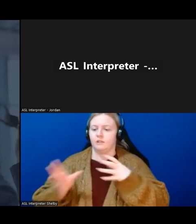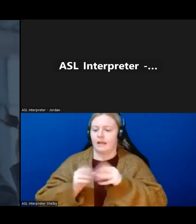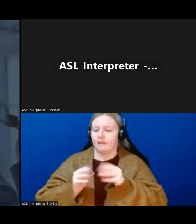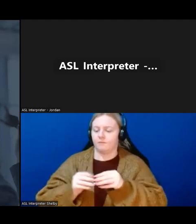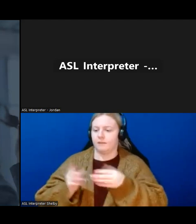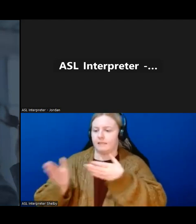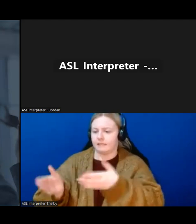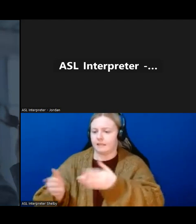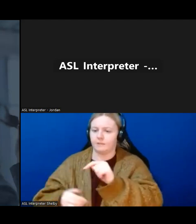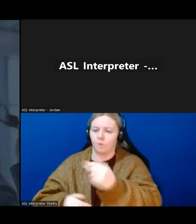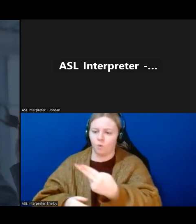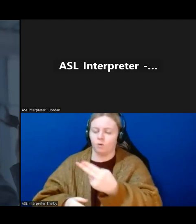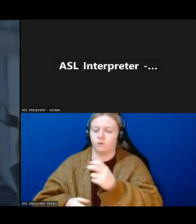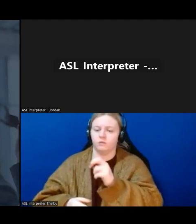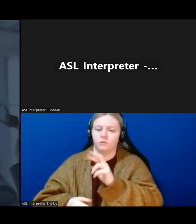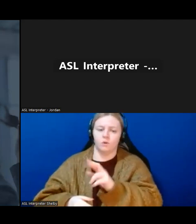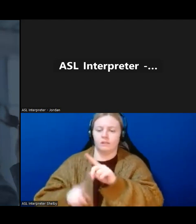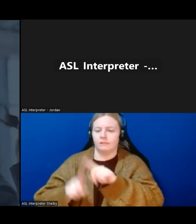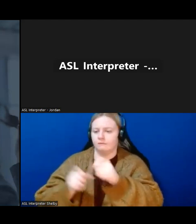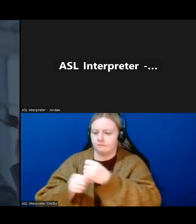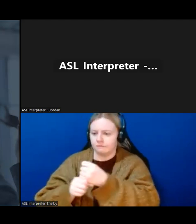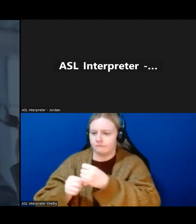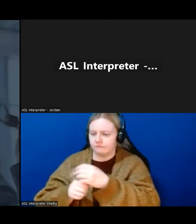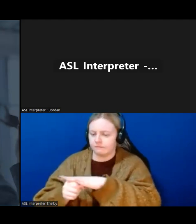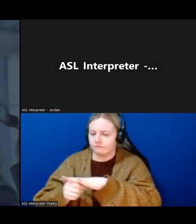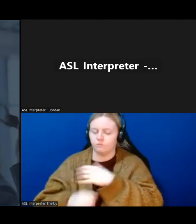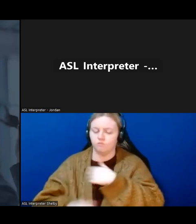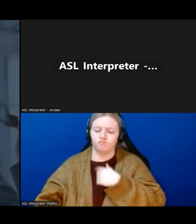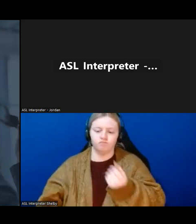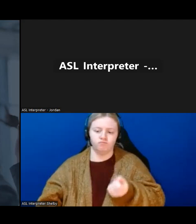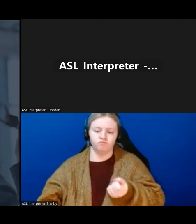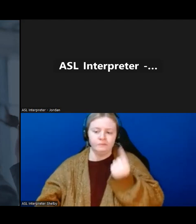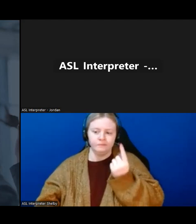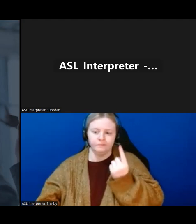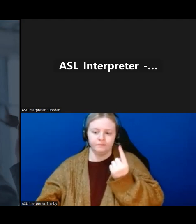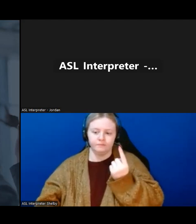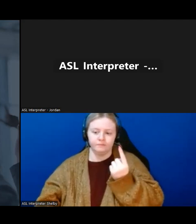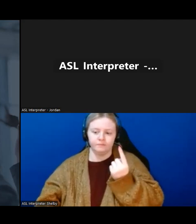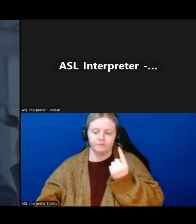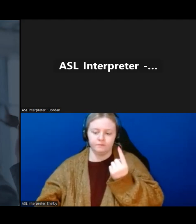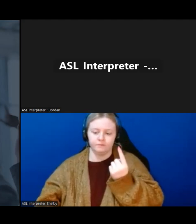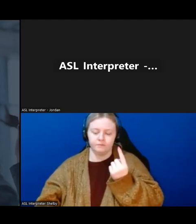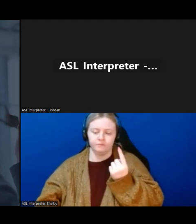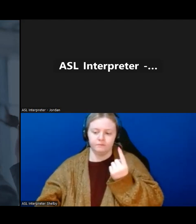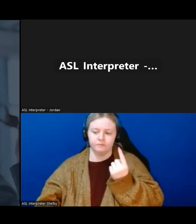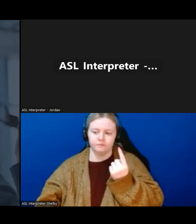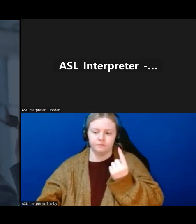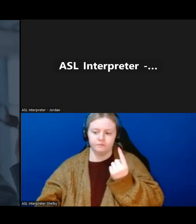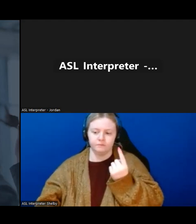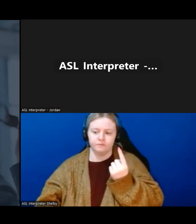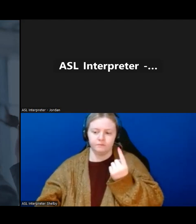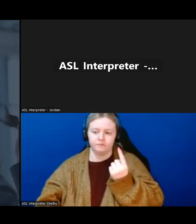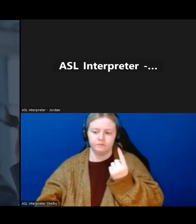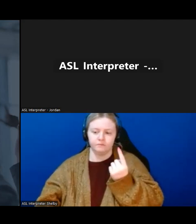Tim Hortons, whatever the case might be. So I understand that you've been able to make facilities available for